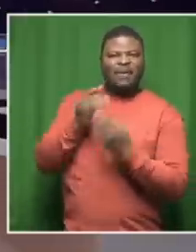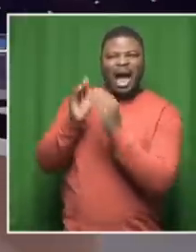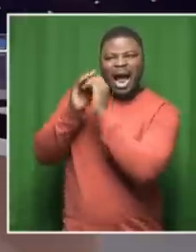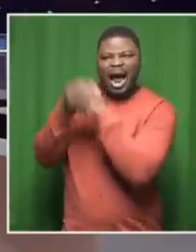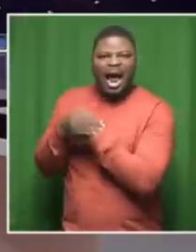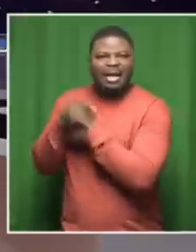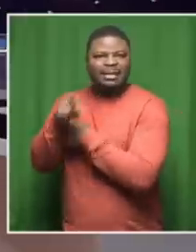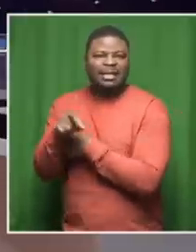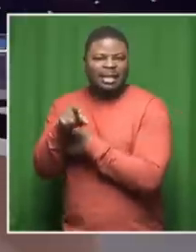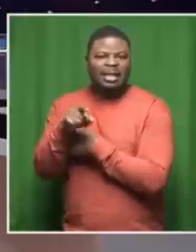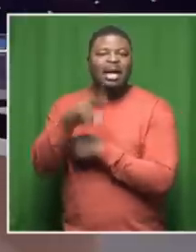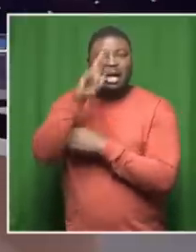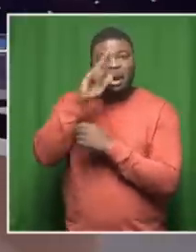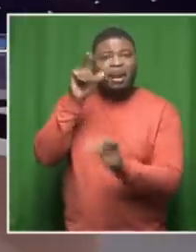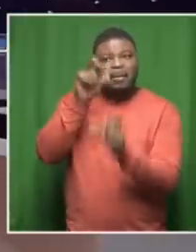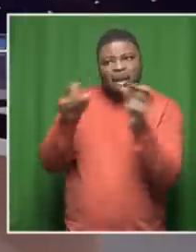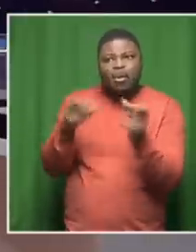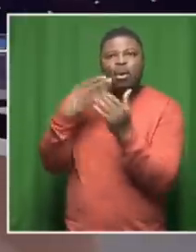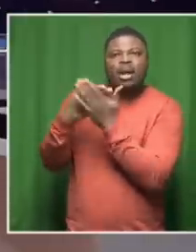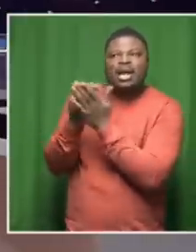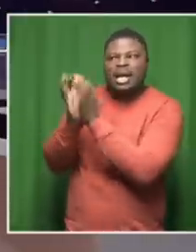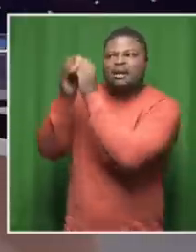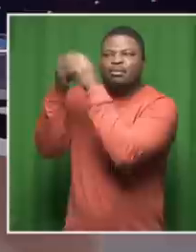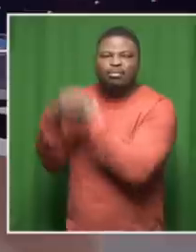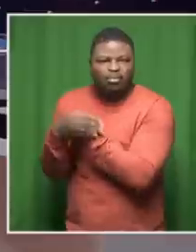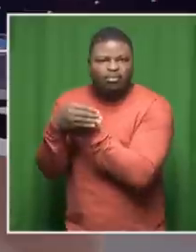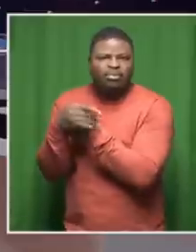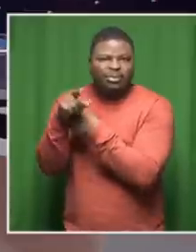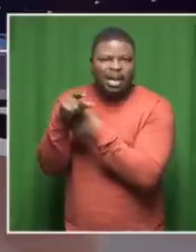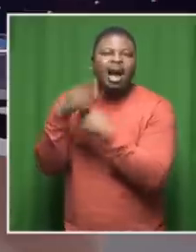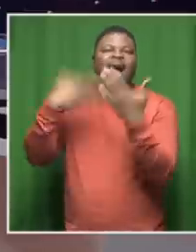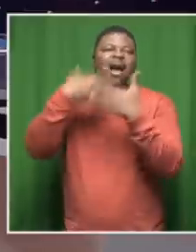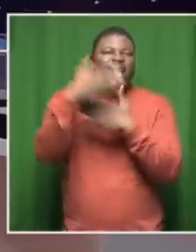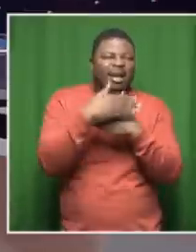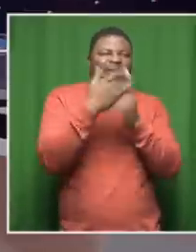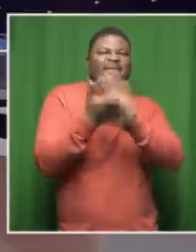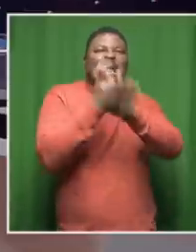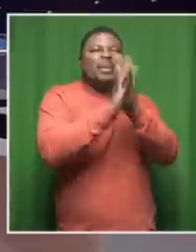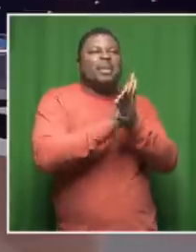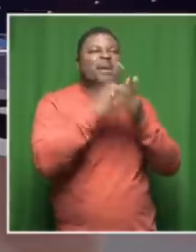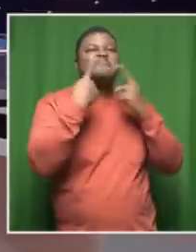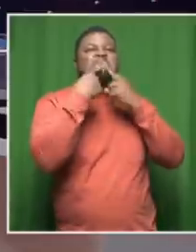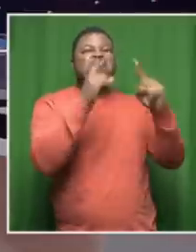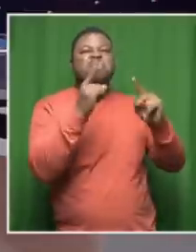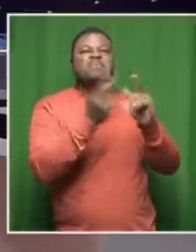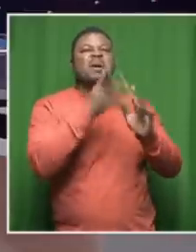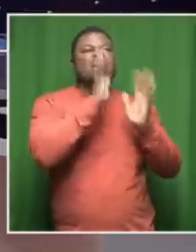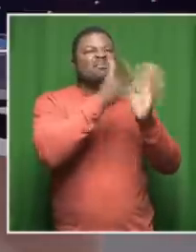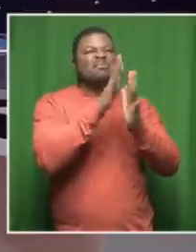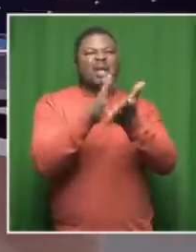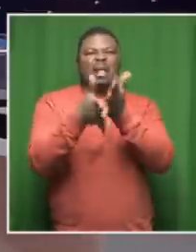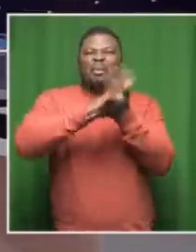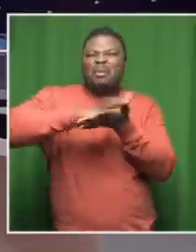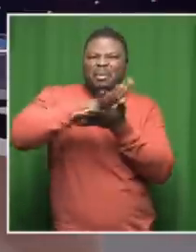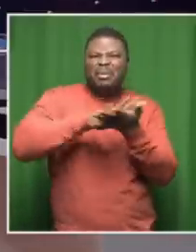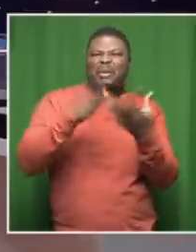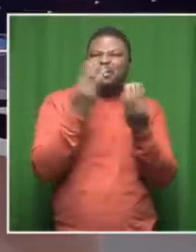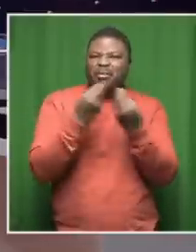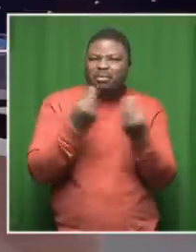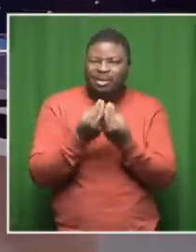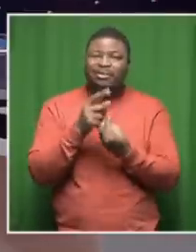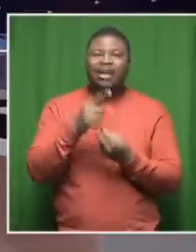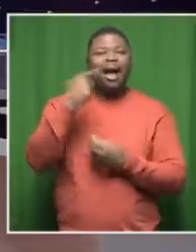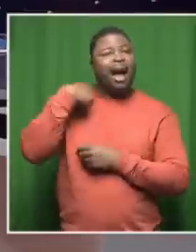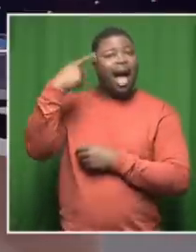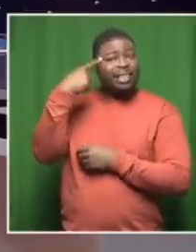anonymously get on there and spew all sorts of bios and remain anonymous so for me that was